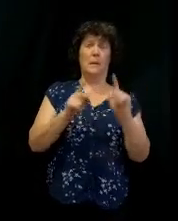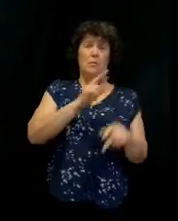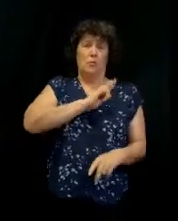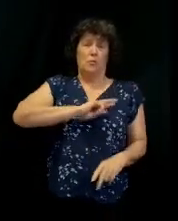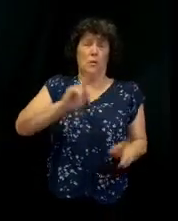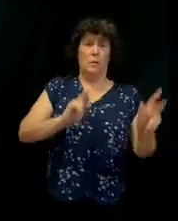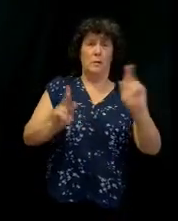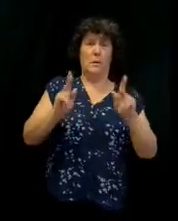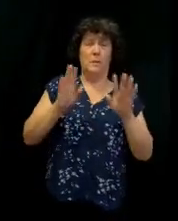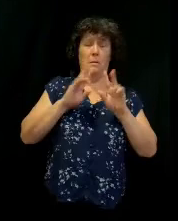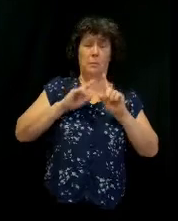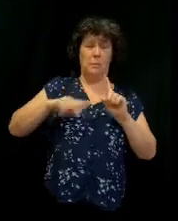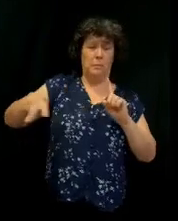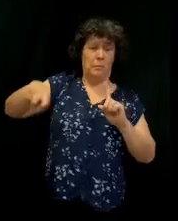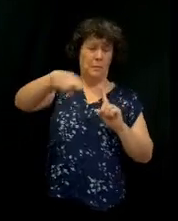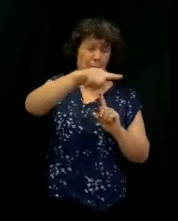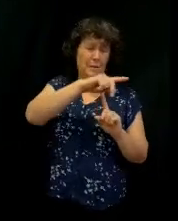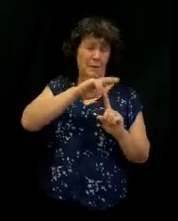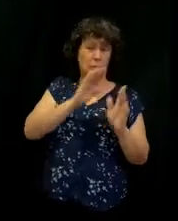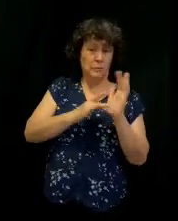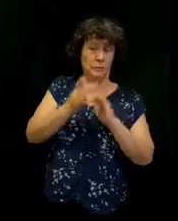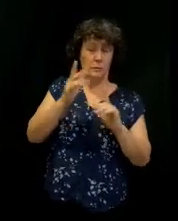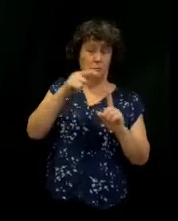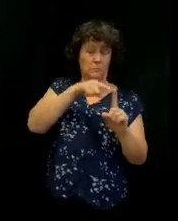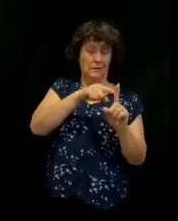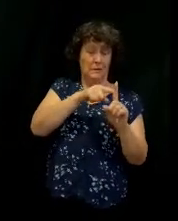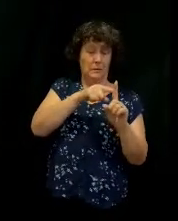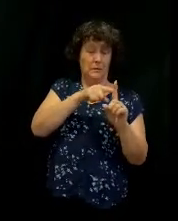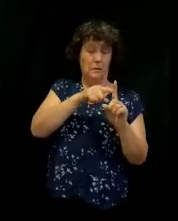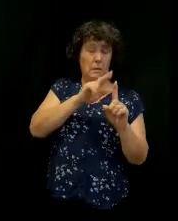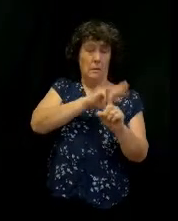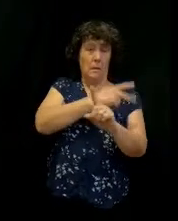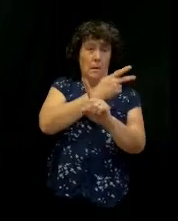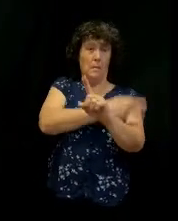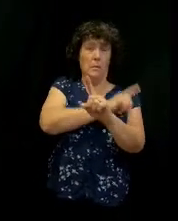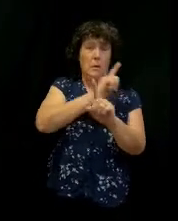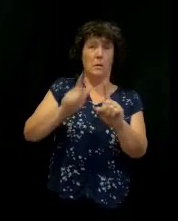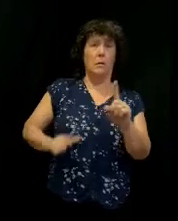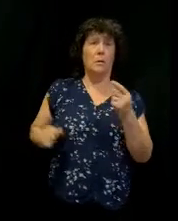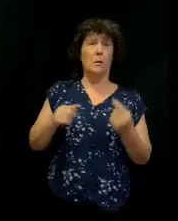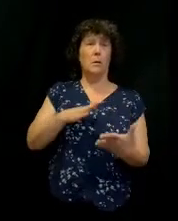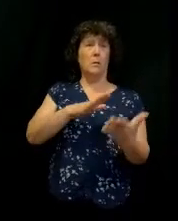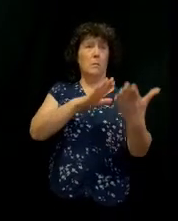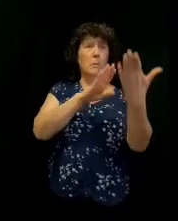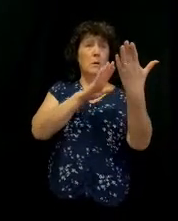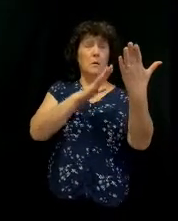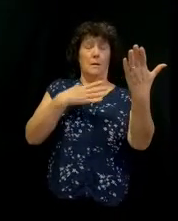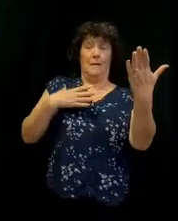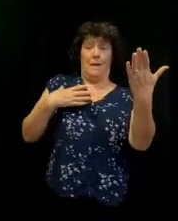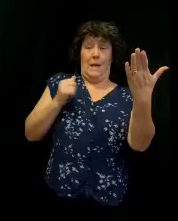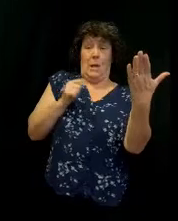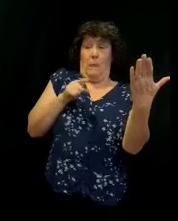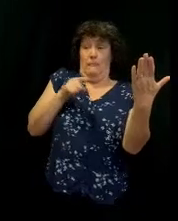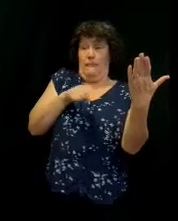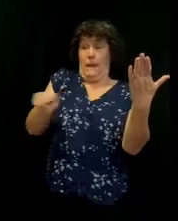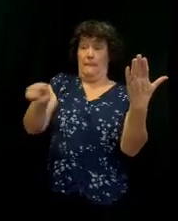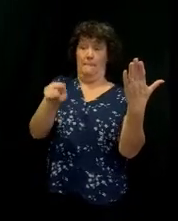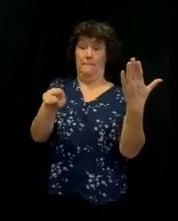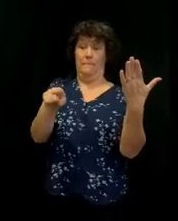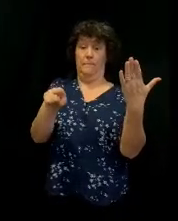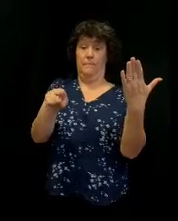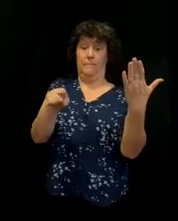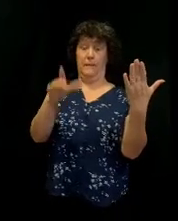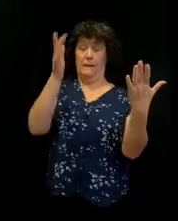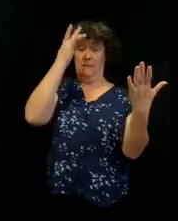people were all around Jesus, and the Bible says the power of the Lord was present to heal them. So that tells me there were